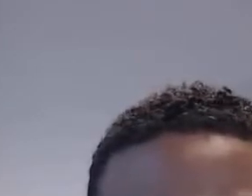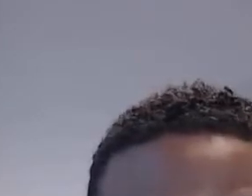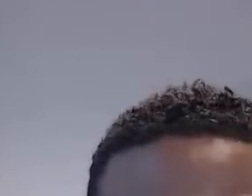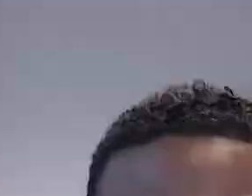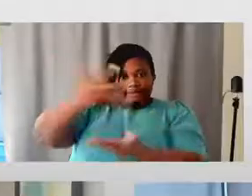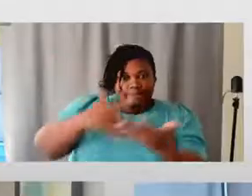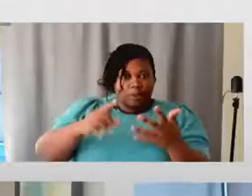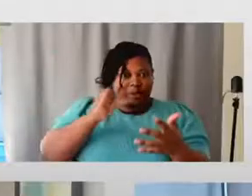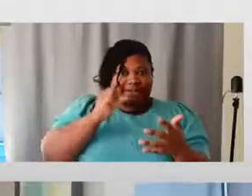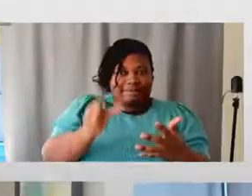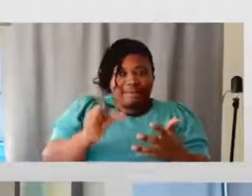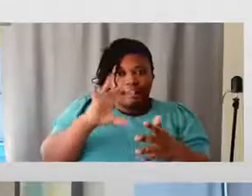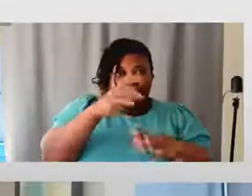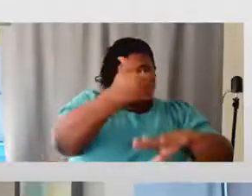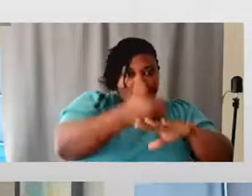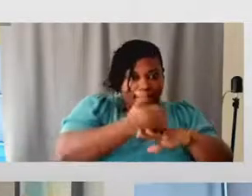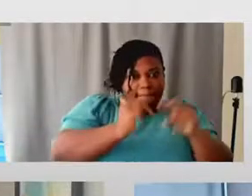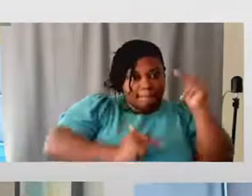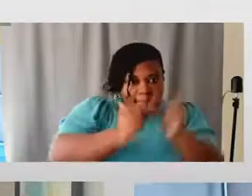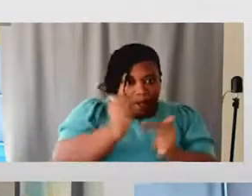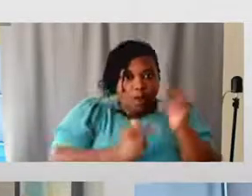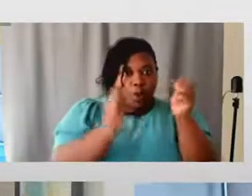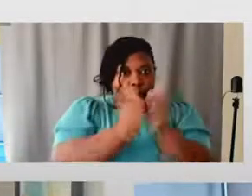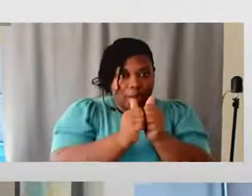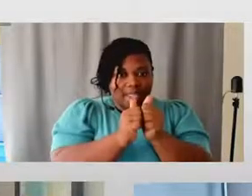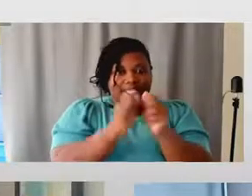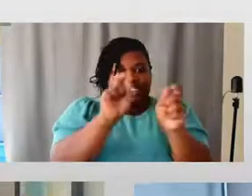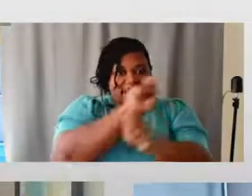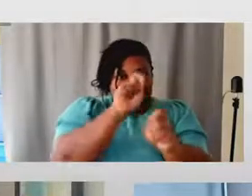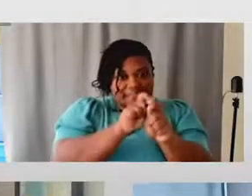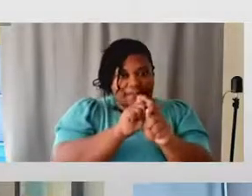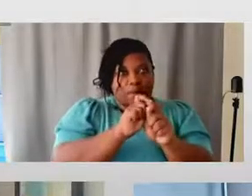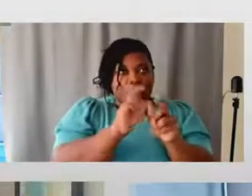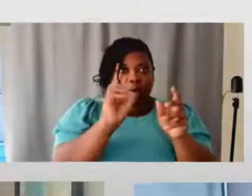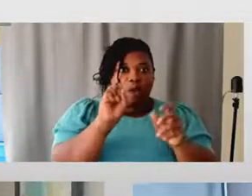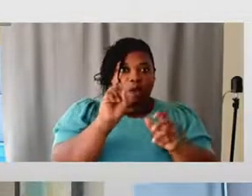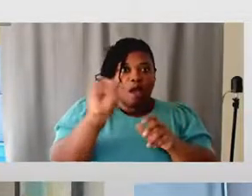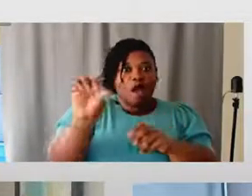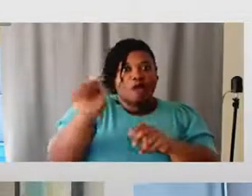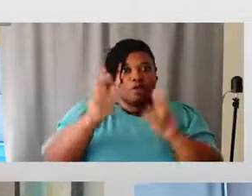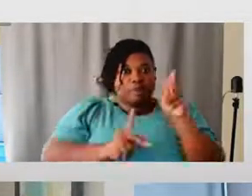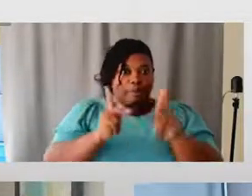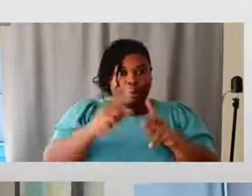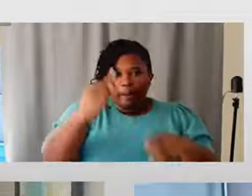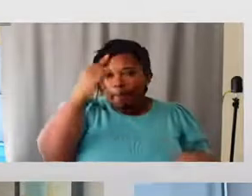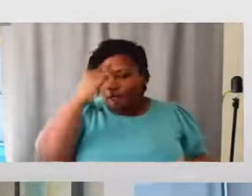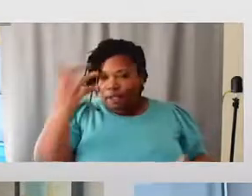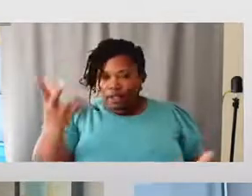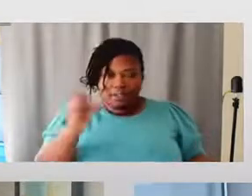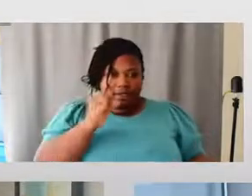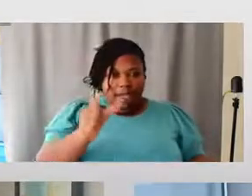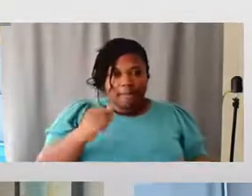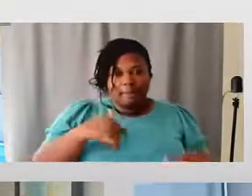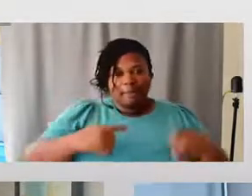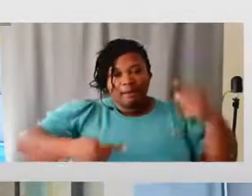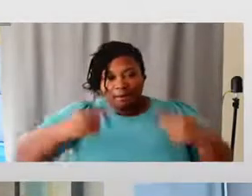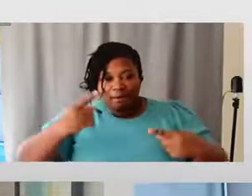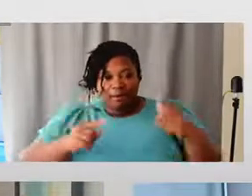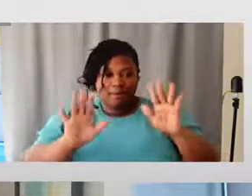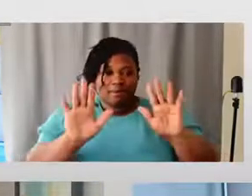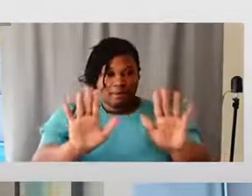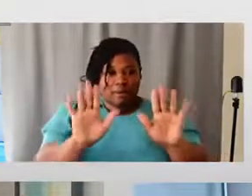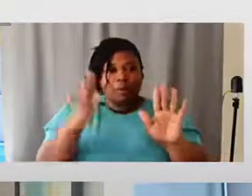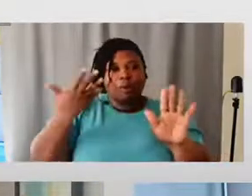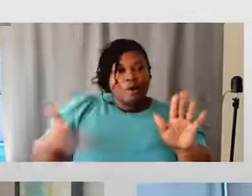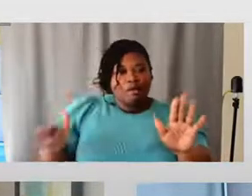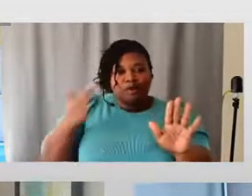or fashioned with certain people in mind. So not being difficult or jarring or controversial, but we know the history